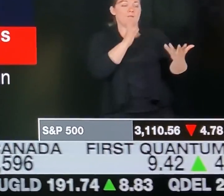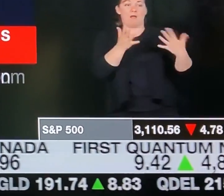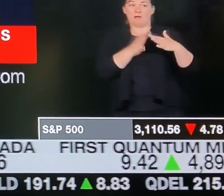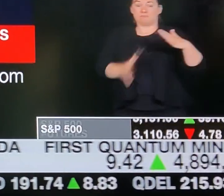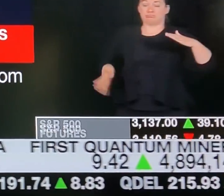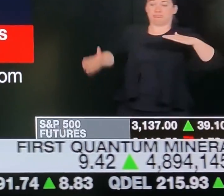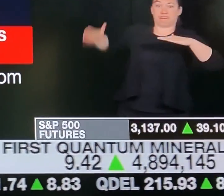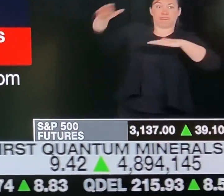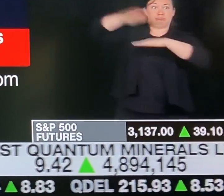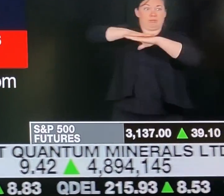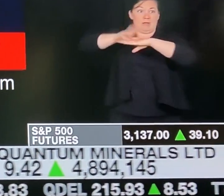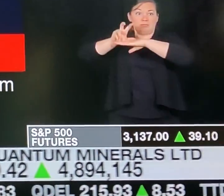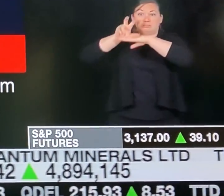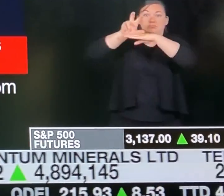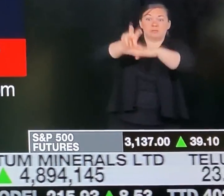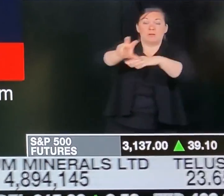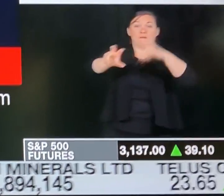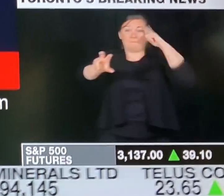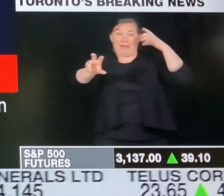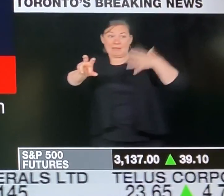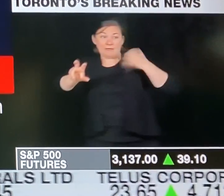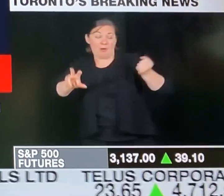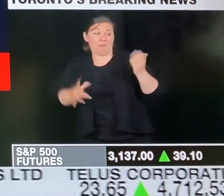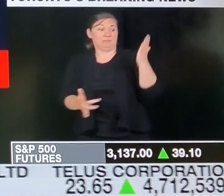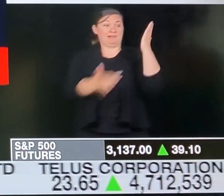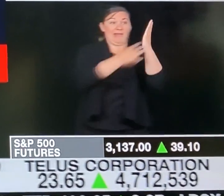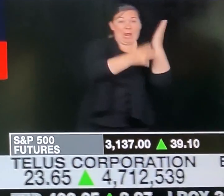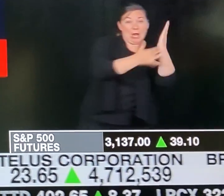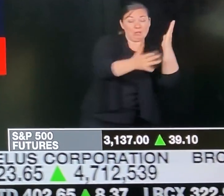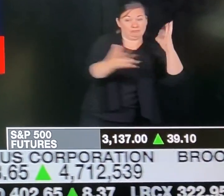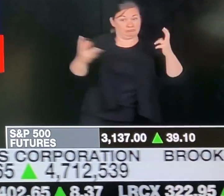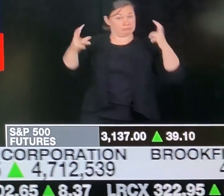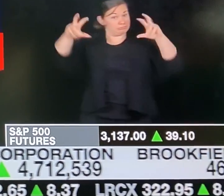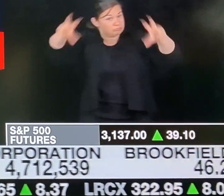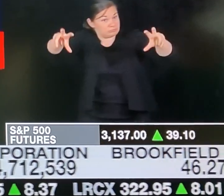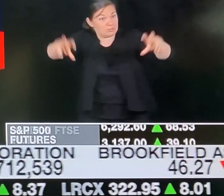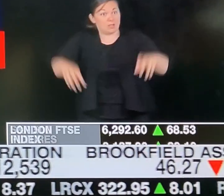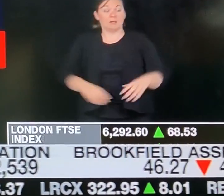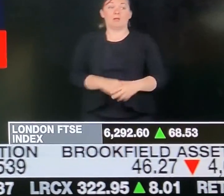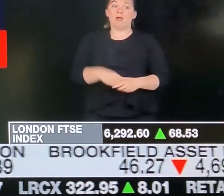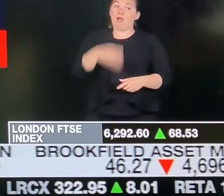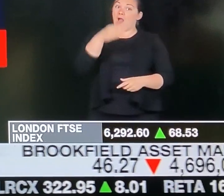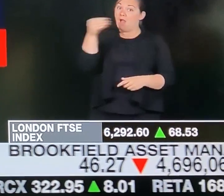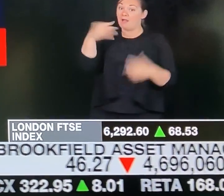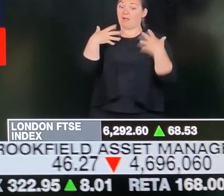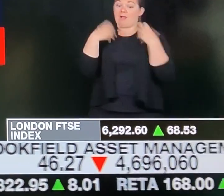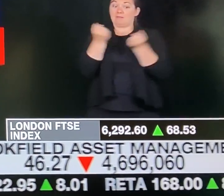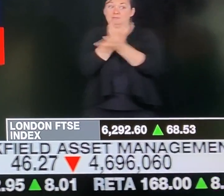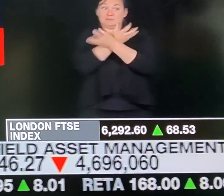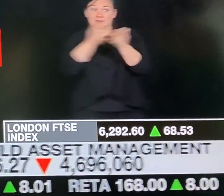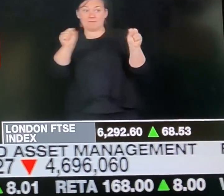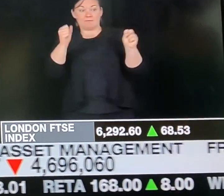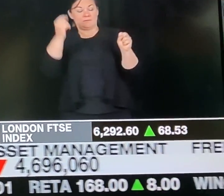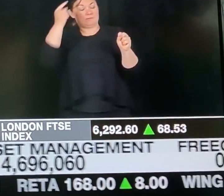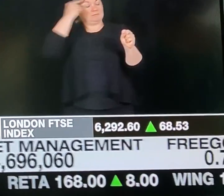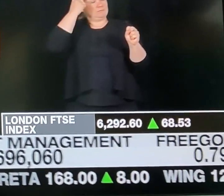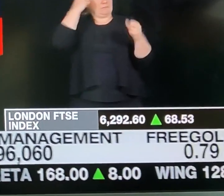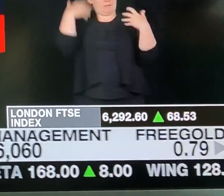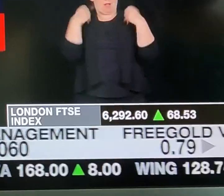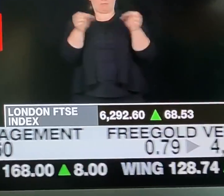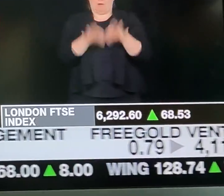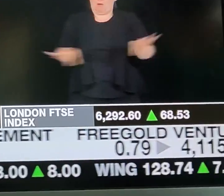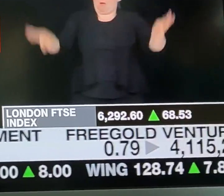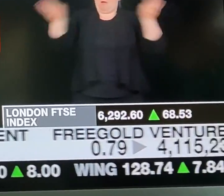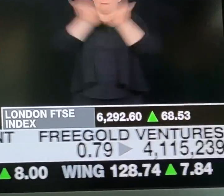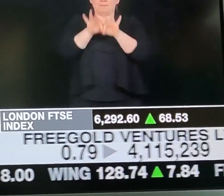special needs are in class for the entire week. To support those parents, we've asked us for a plan that creates